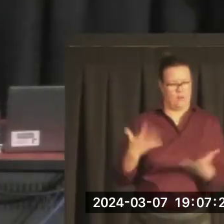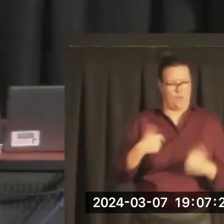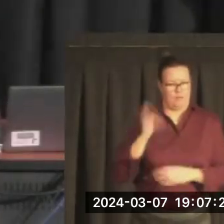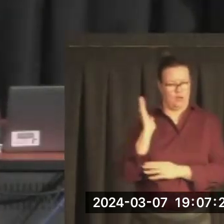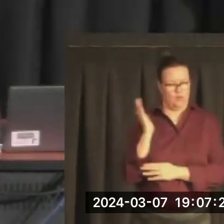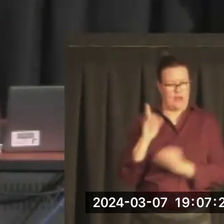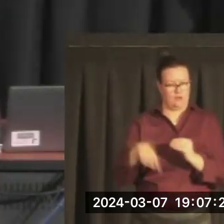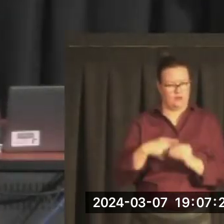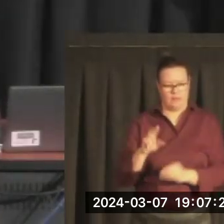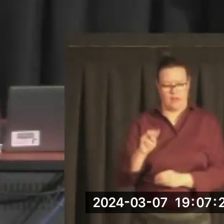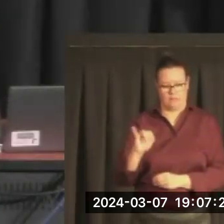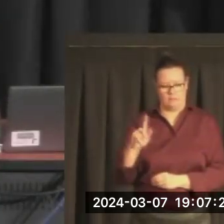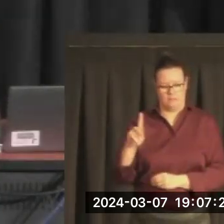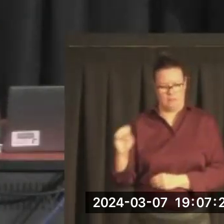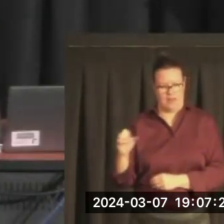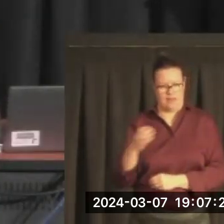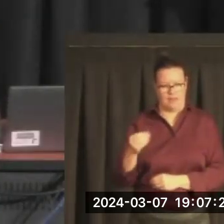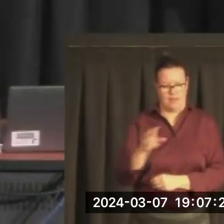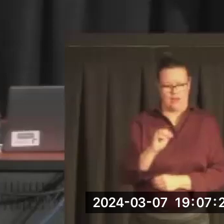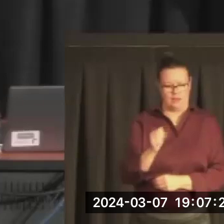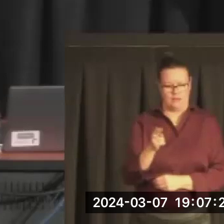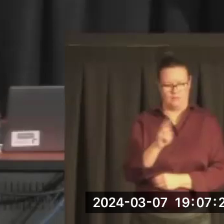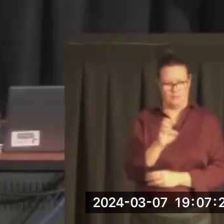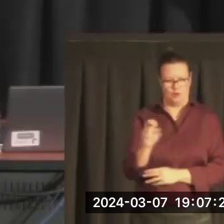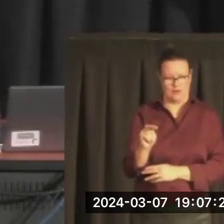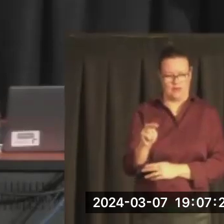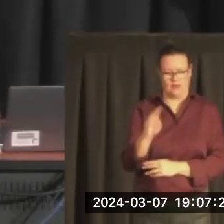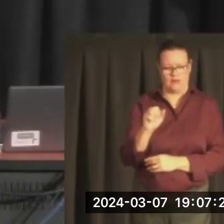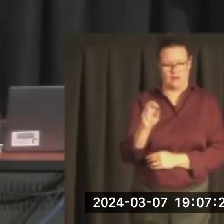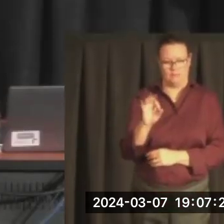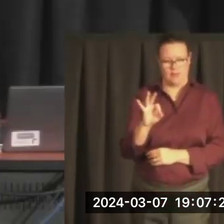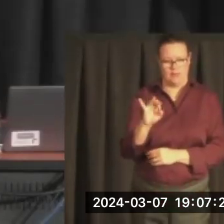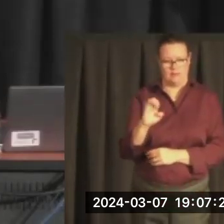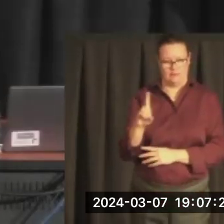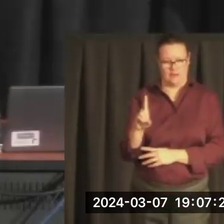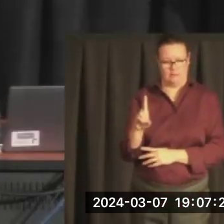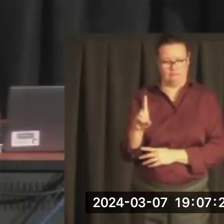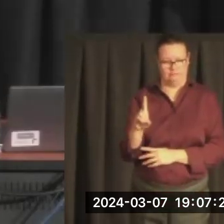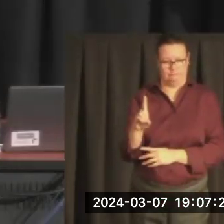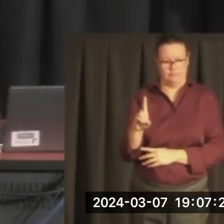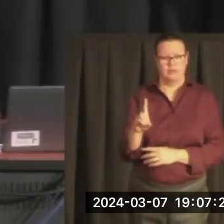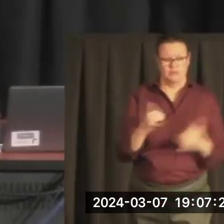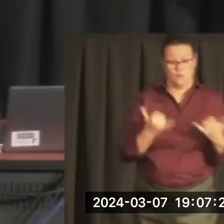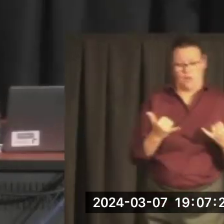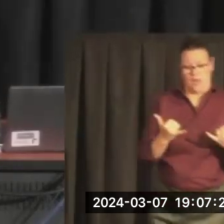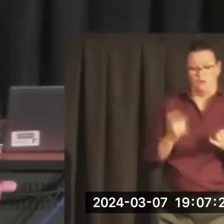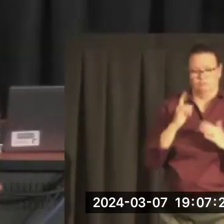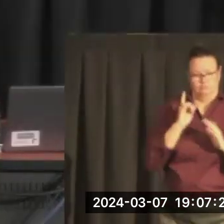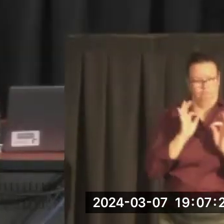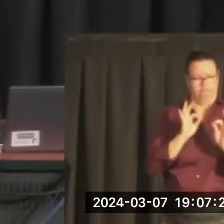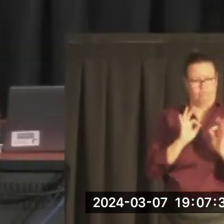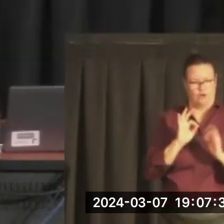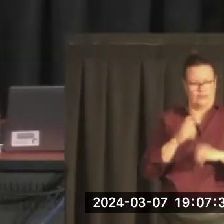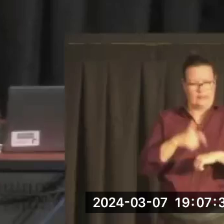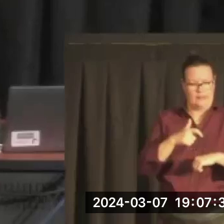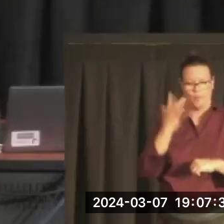now is probably the time to do it. And I do it for several reasons, and I want to explain what those are. One, I